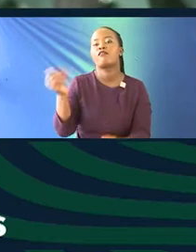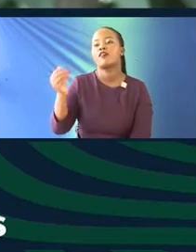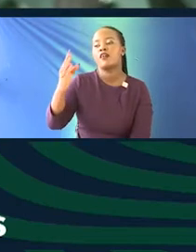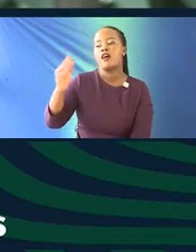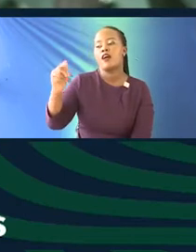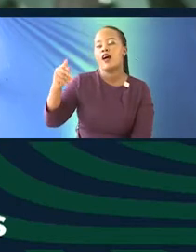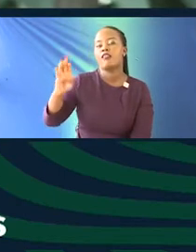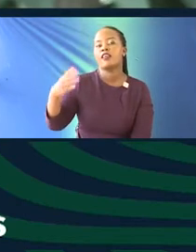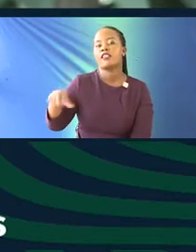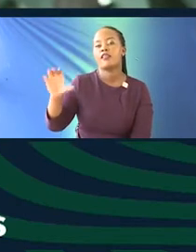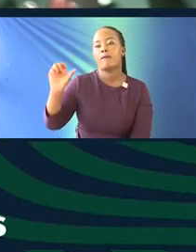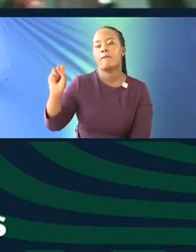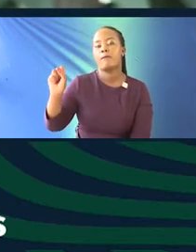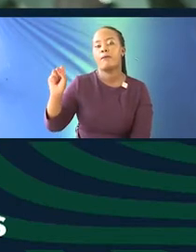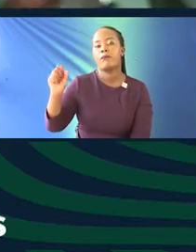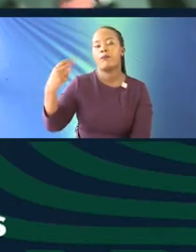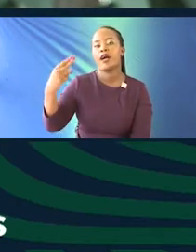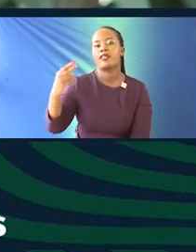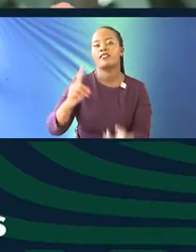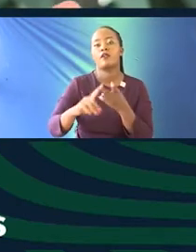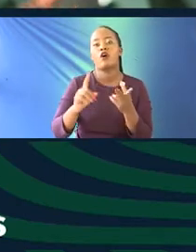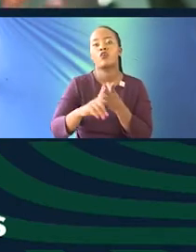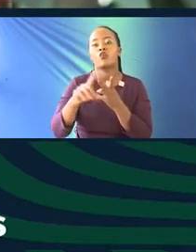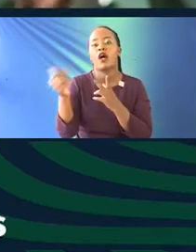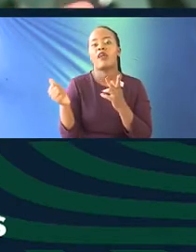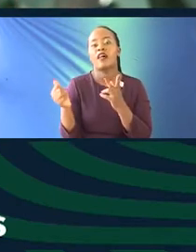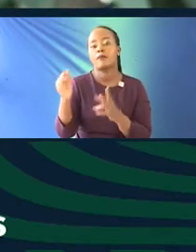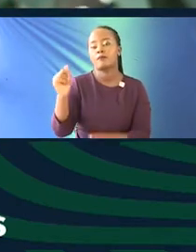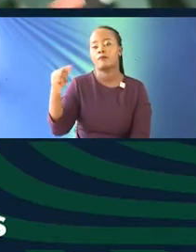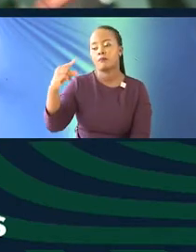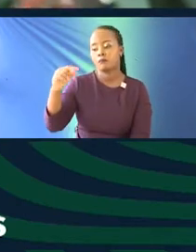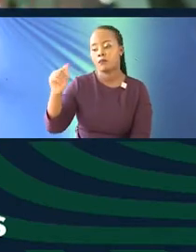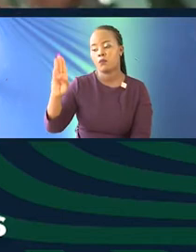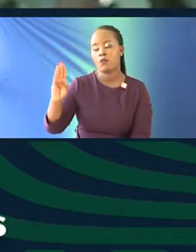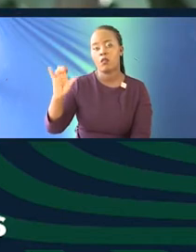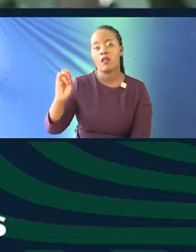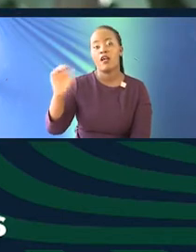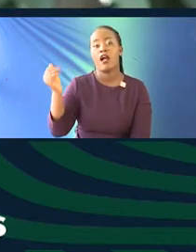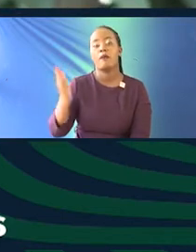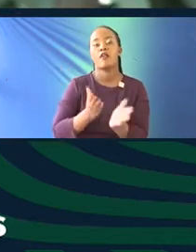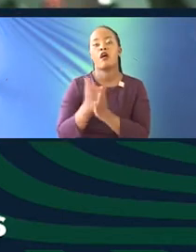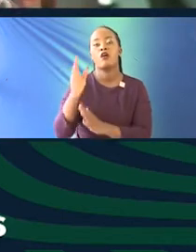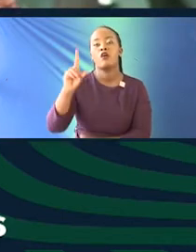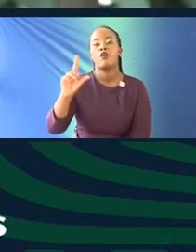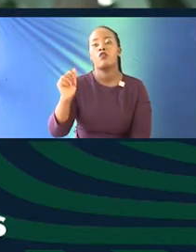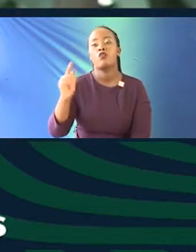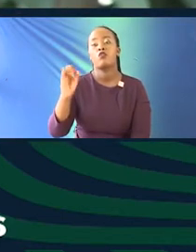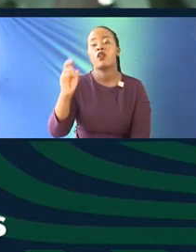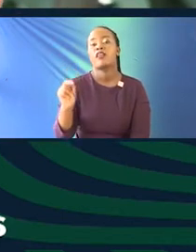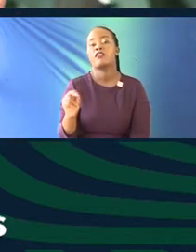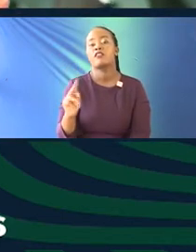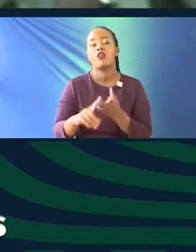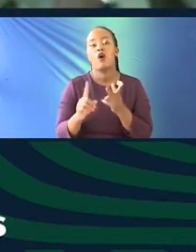in English, and agarbia, something like agarbia in Latin. Or you have something like